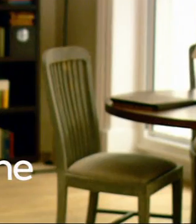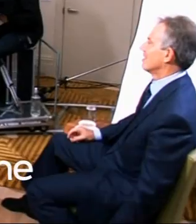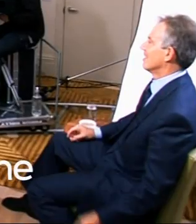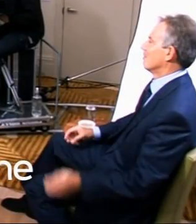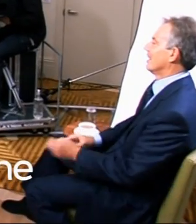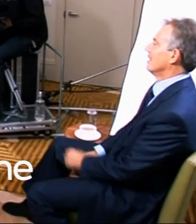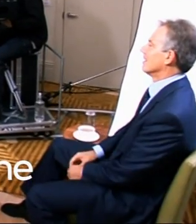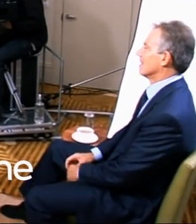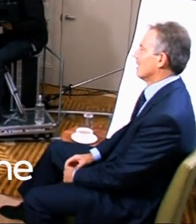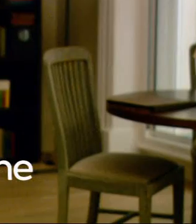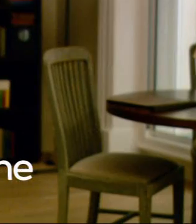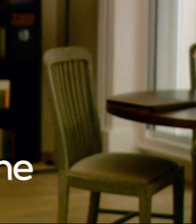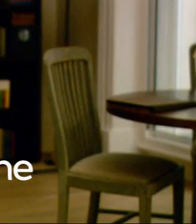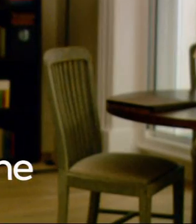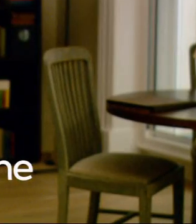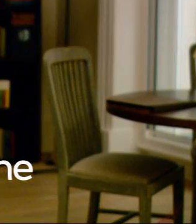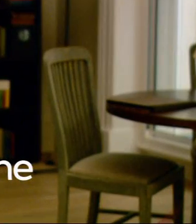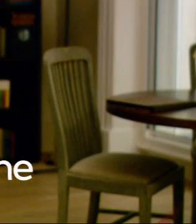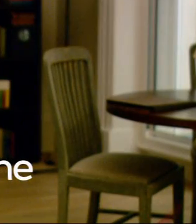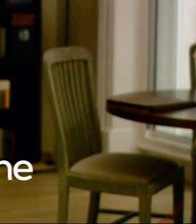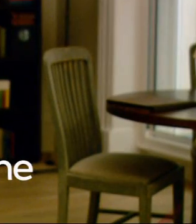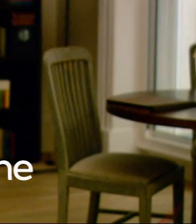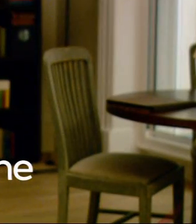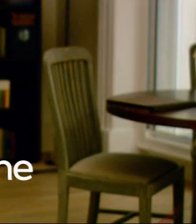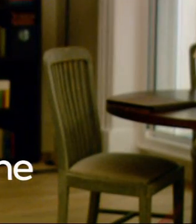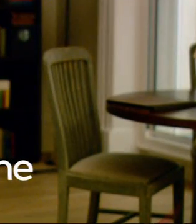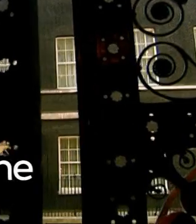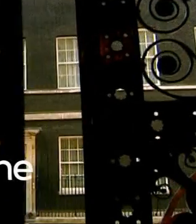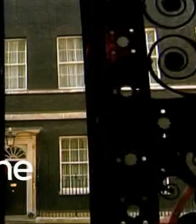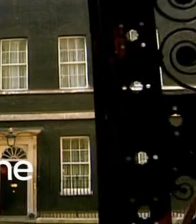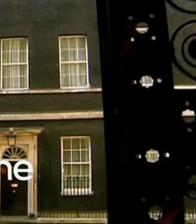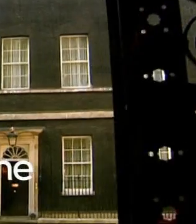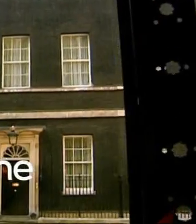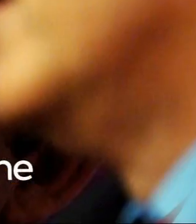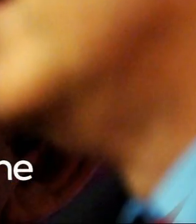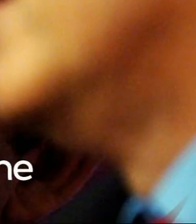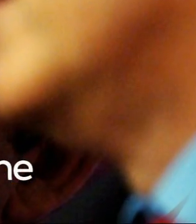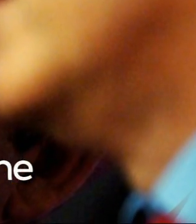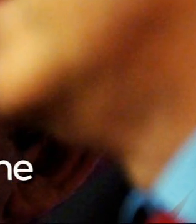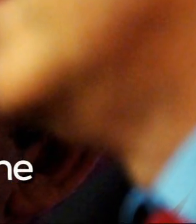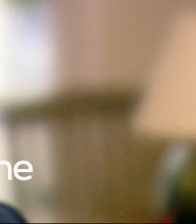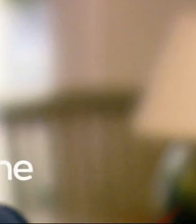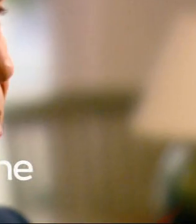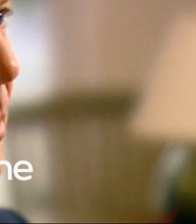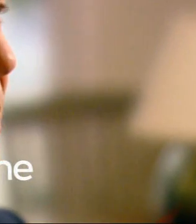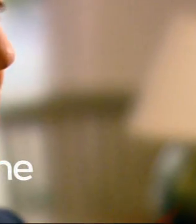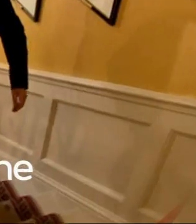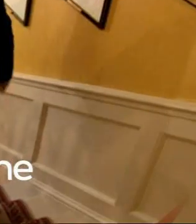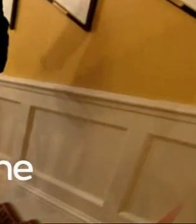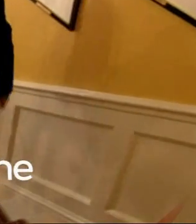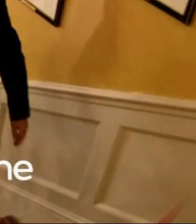UNSCRIPTED. UNRESERVED. There's no point in me denying it. happen to have religious convictions. UNCONSTRAINED. I'm not hiding the fact that there were disagreements.